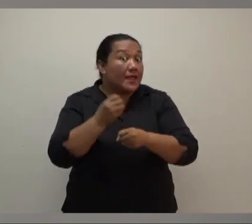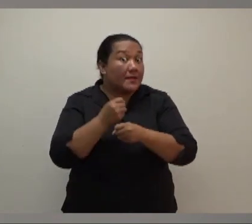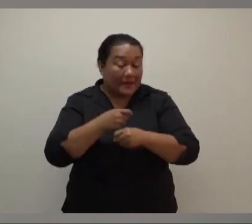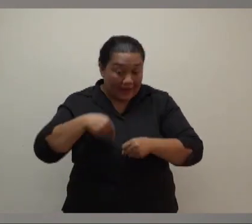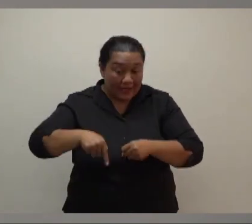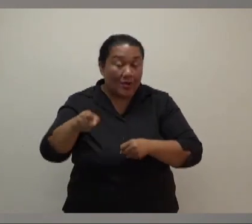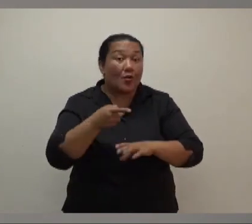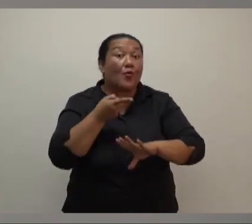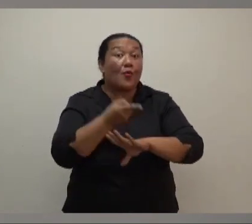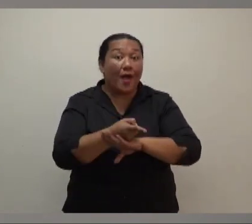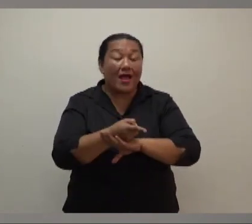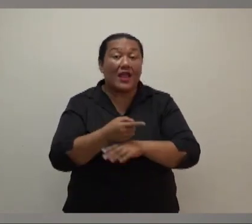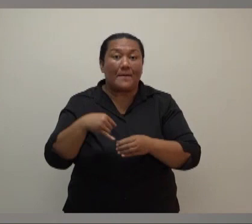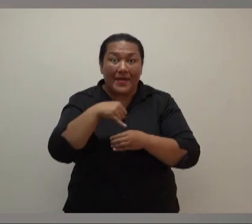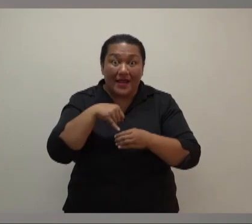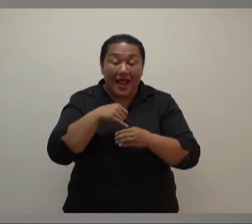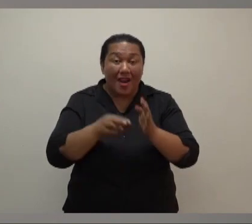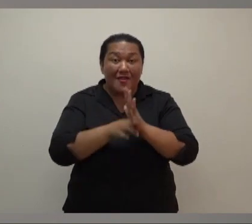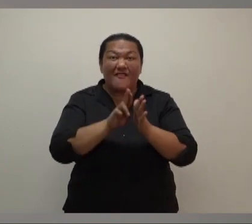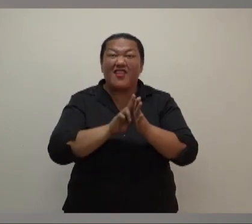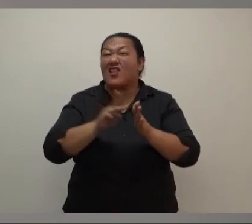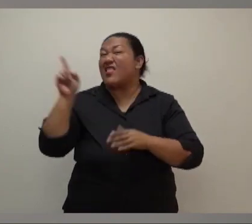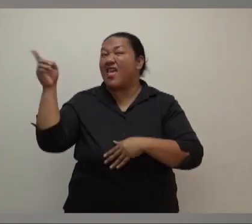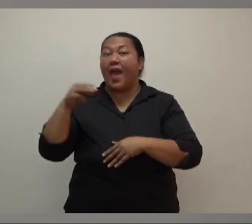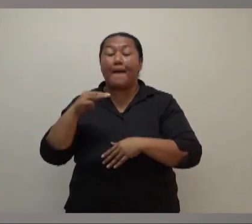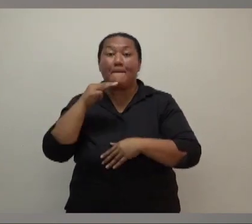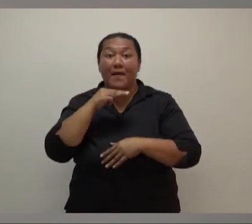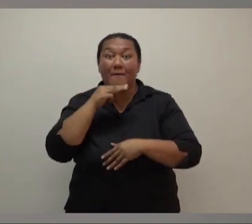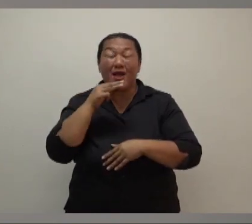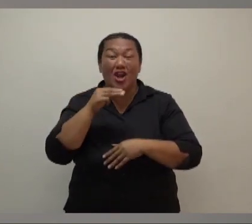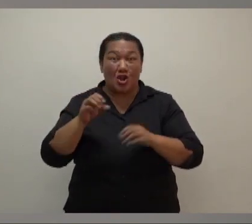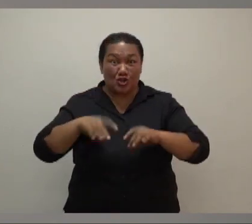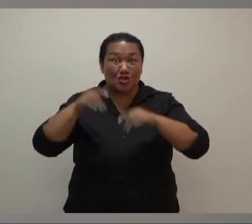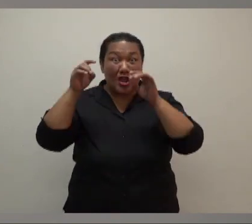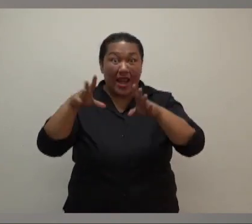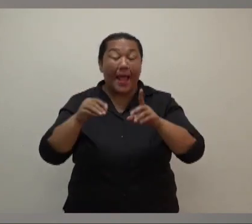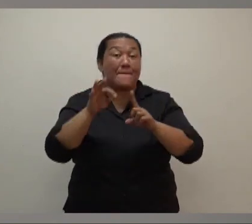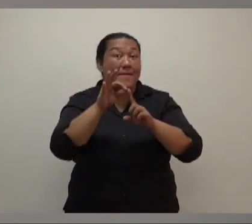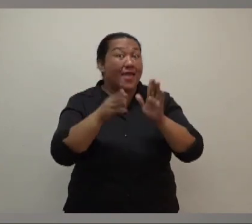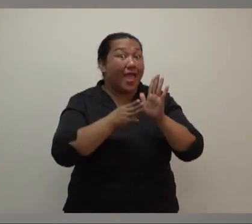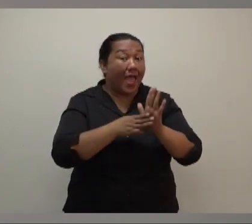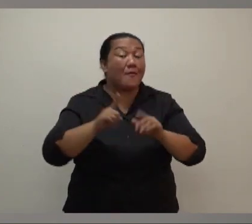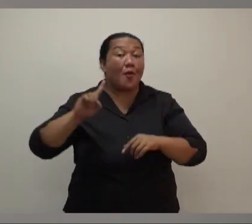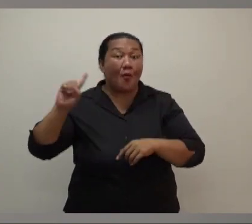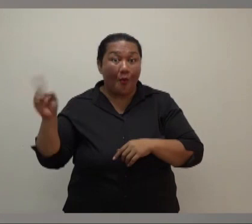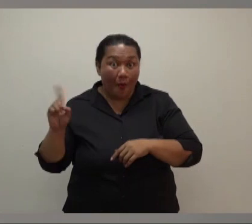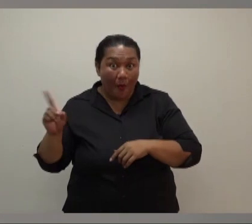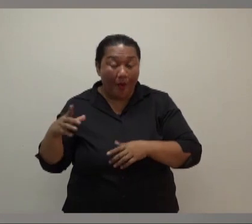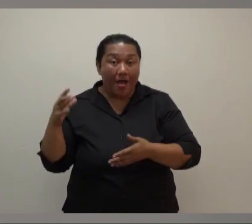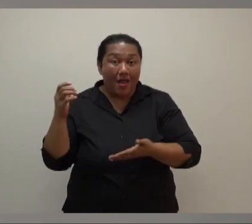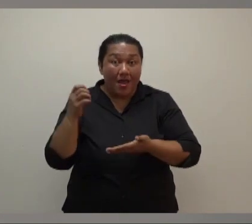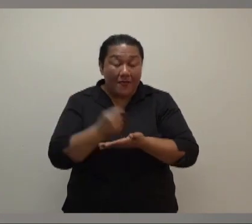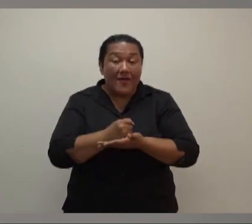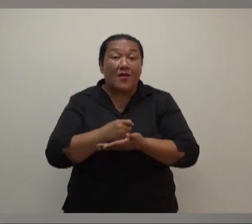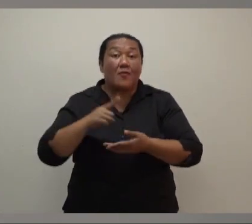following a scheduled medical review in Melbourne, Australia, our Prime Minister was informed by his physician that he needed to undertake an